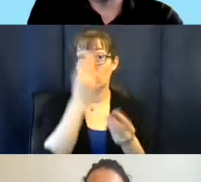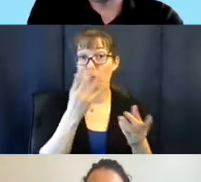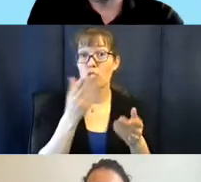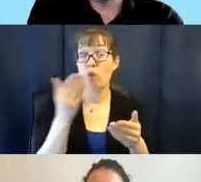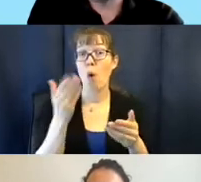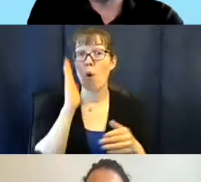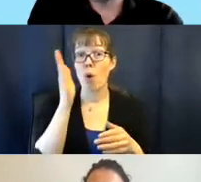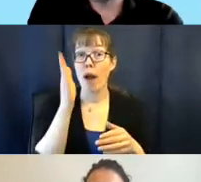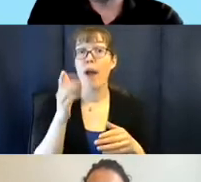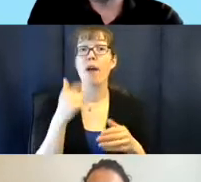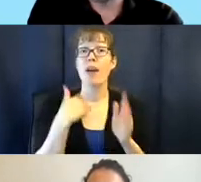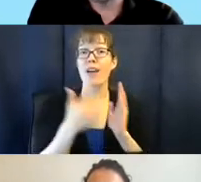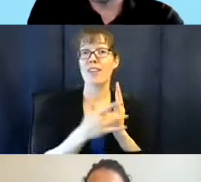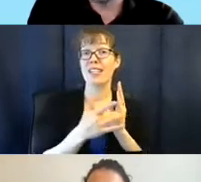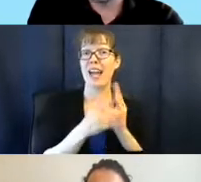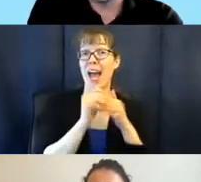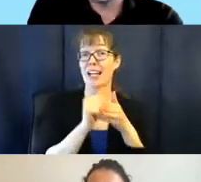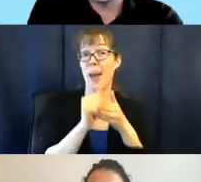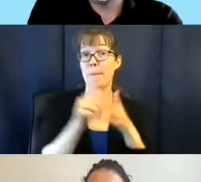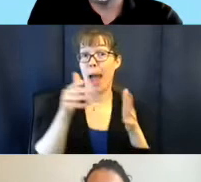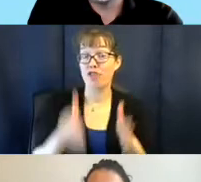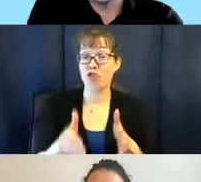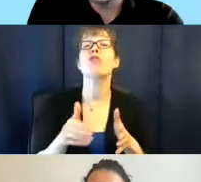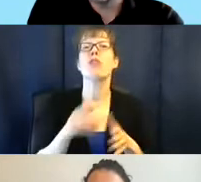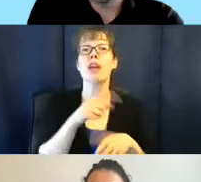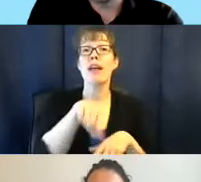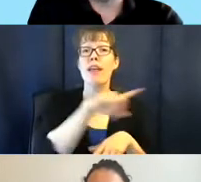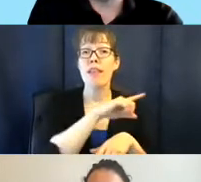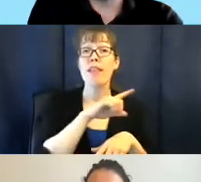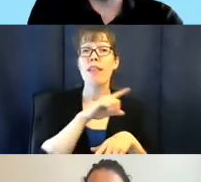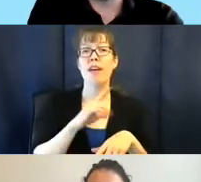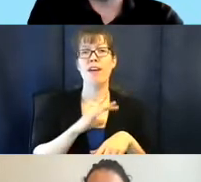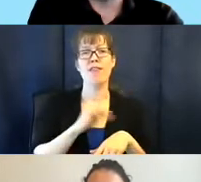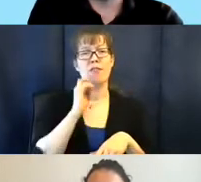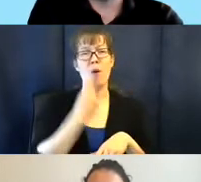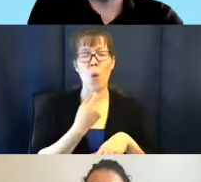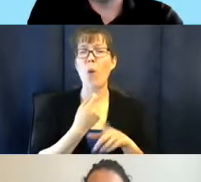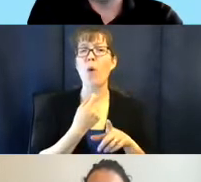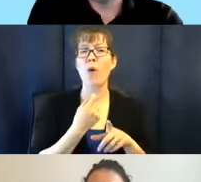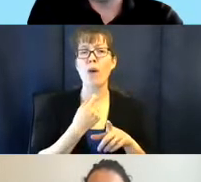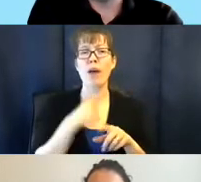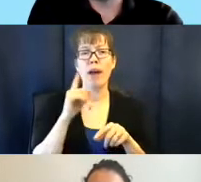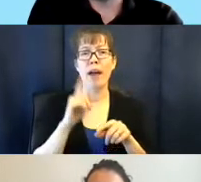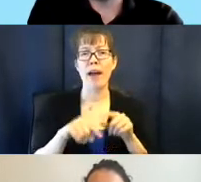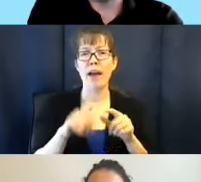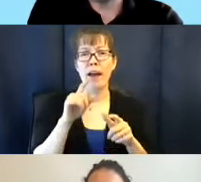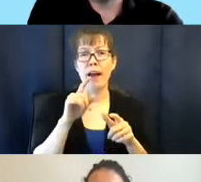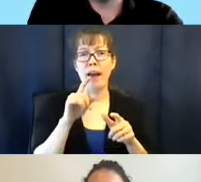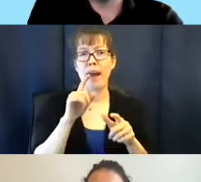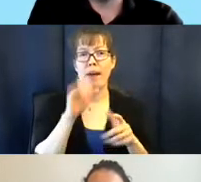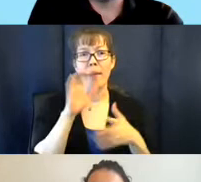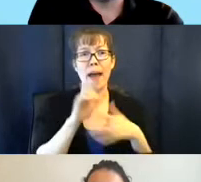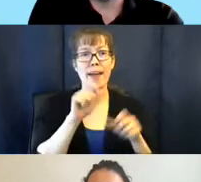ambassador. And they are so cool. I can't even introduce you. So I'm going to